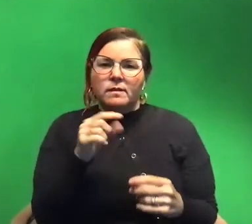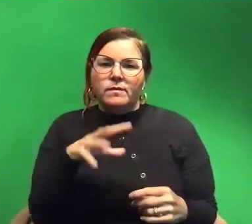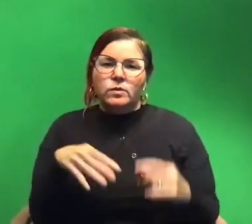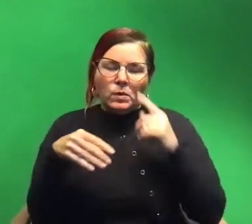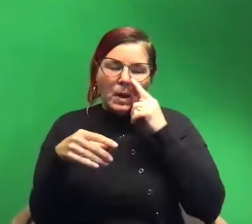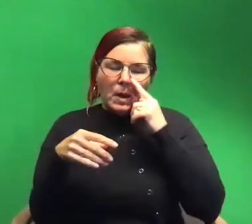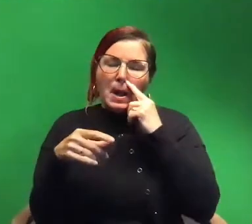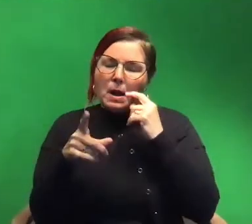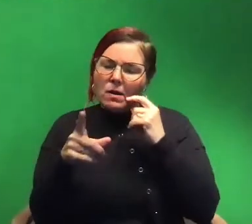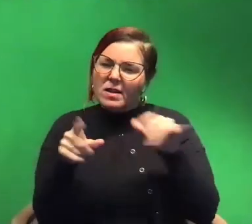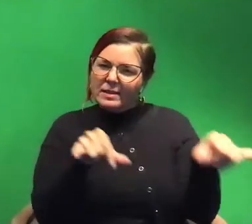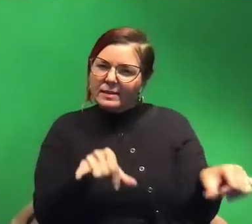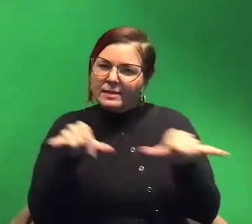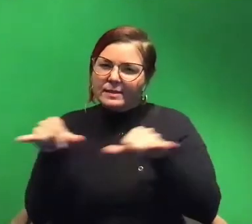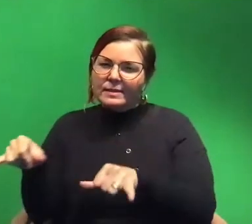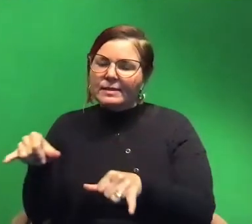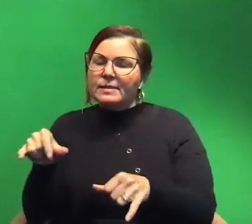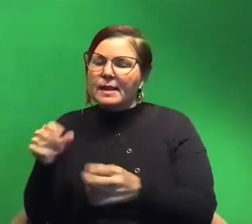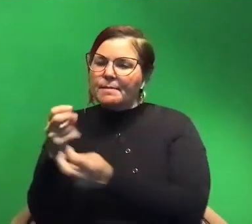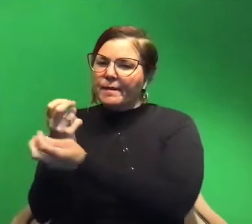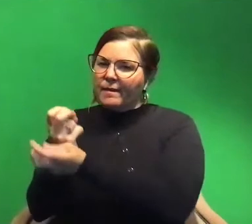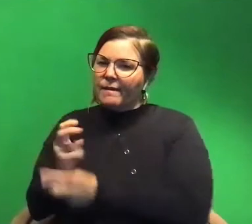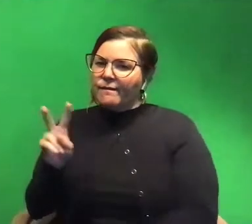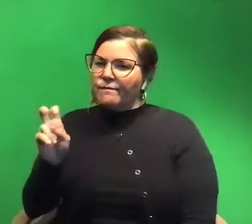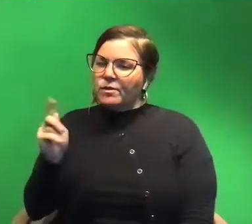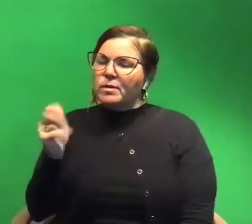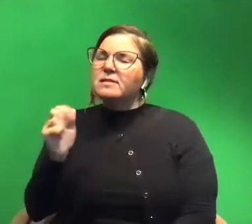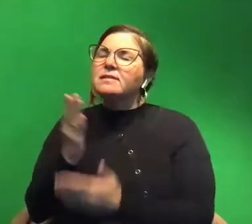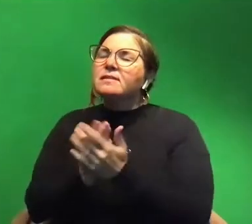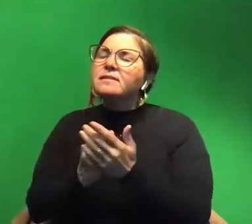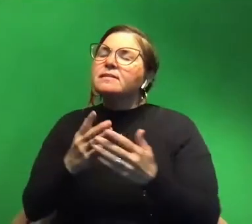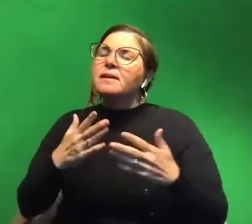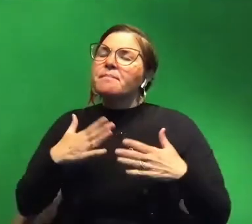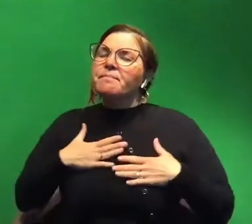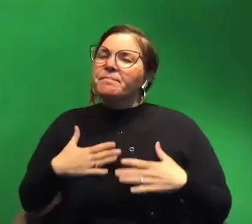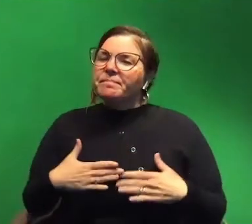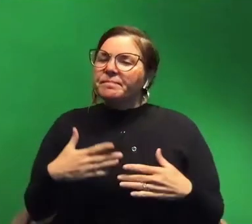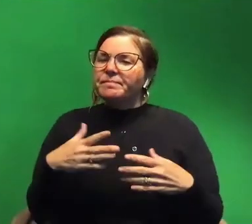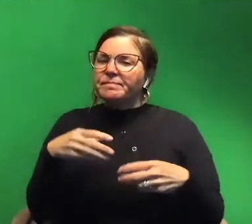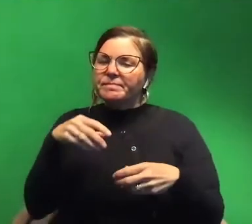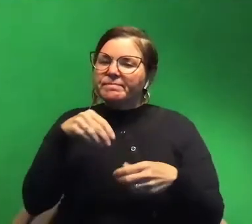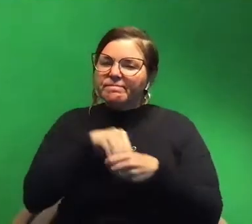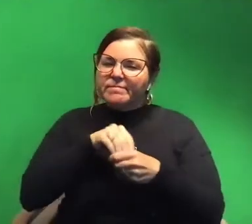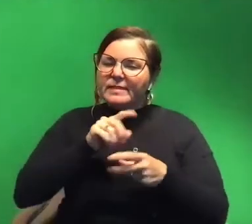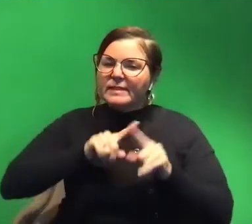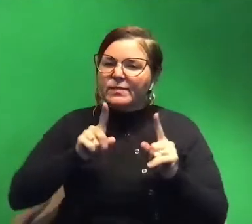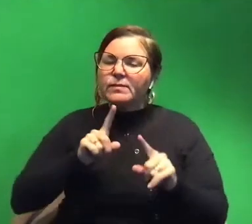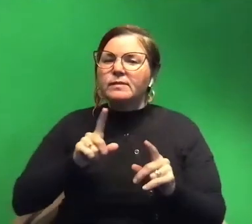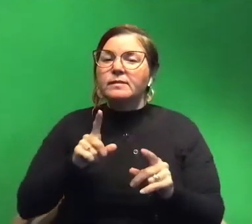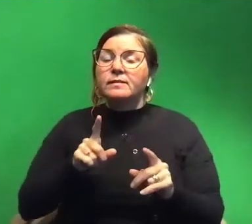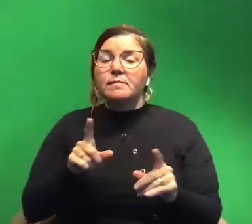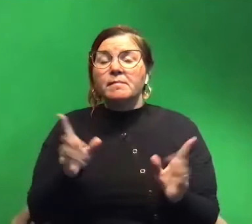quite similar to what we see in vertebrates. There's some some physiology differences there but um they're really really